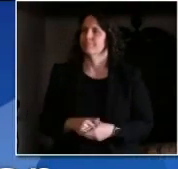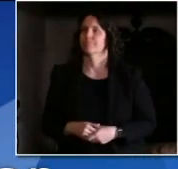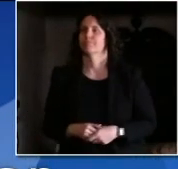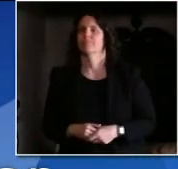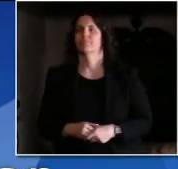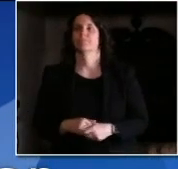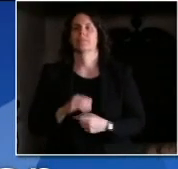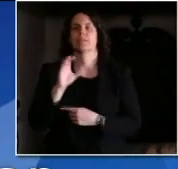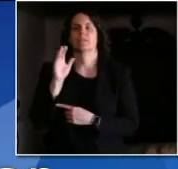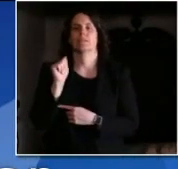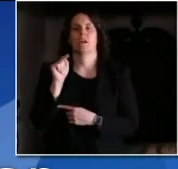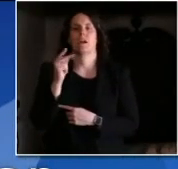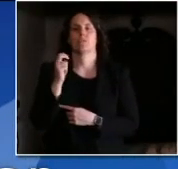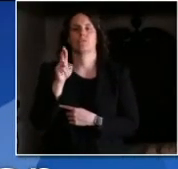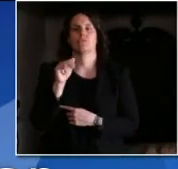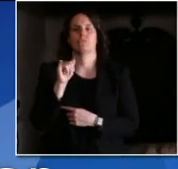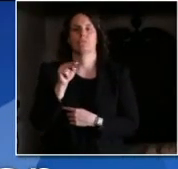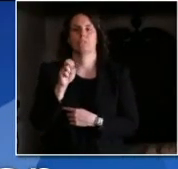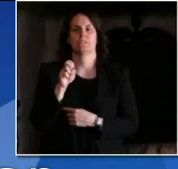Compass Catherine